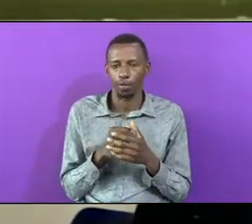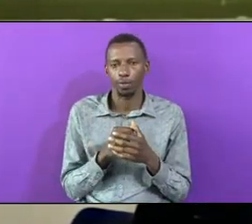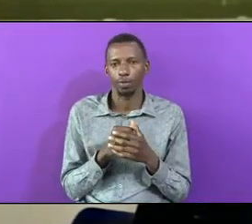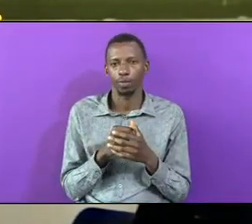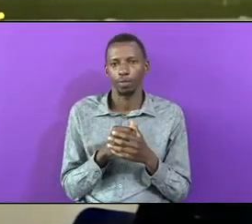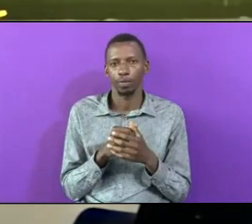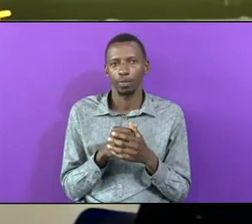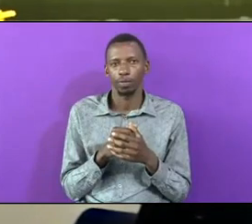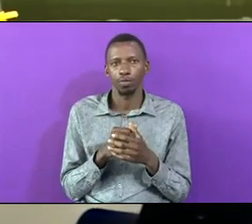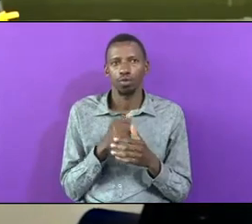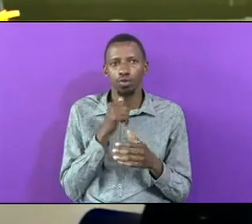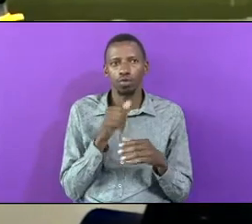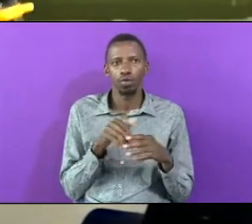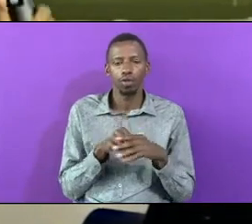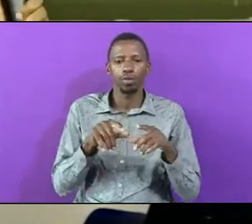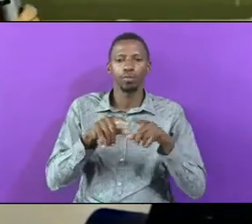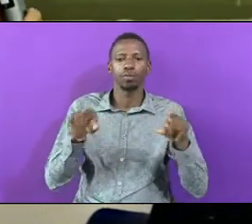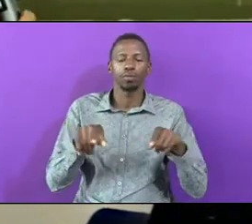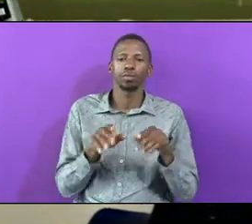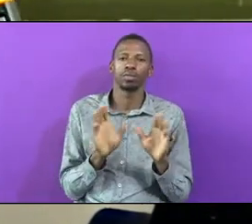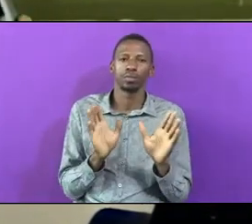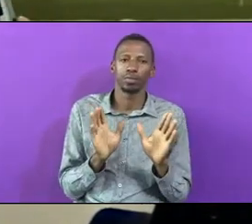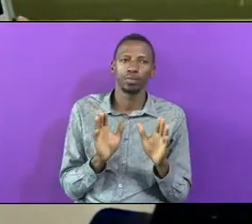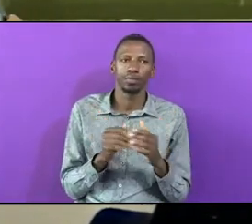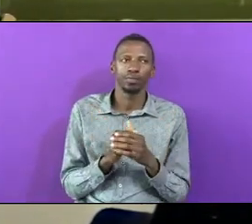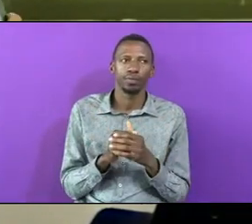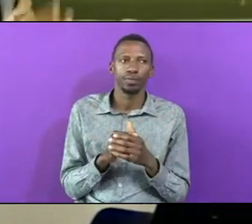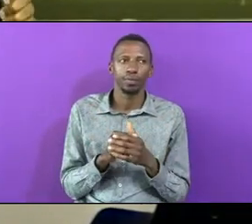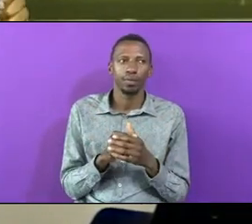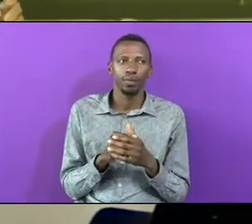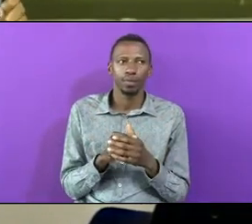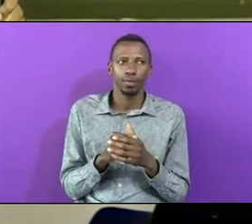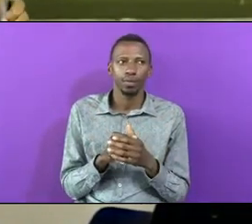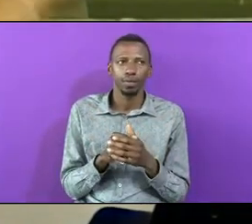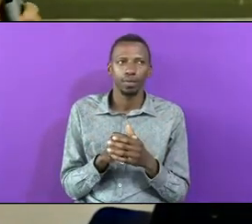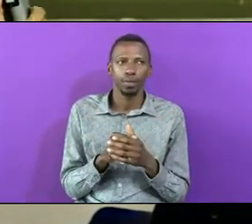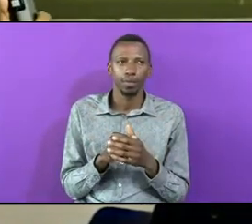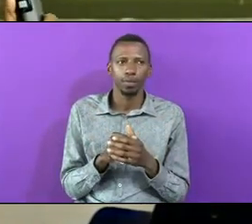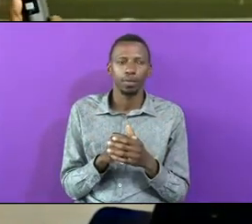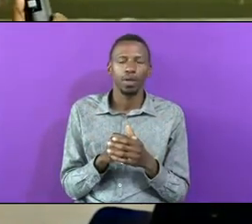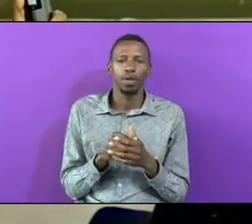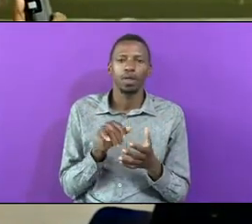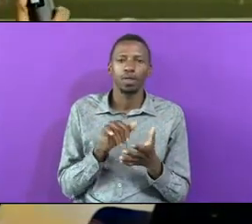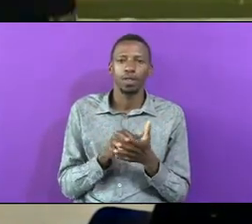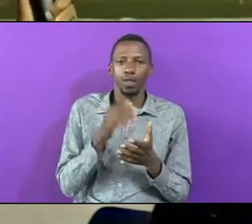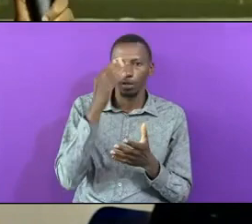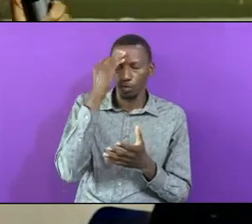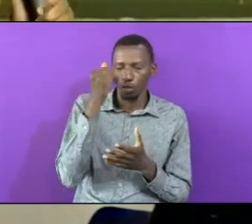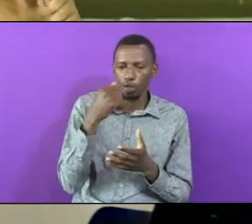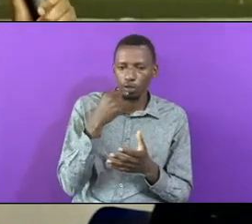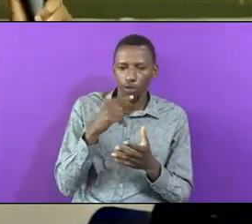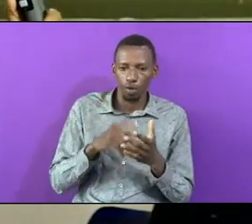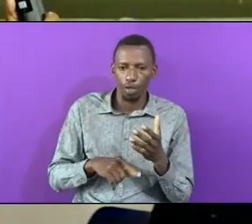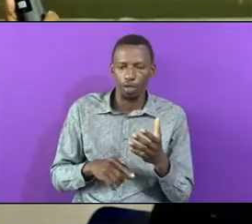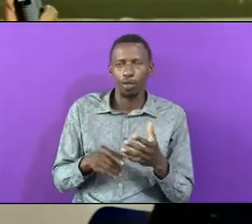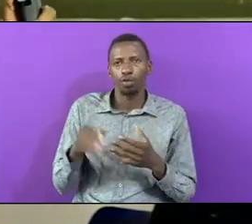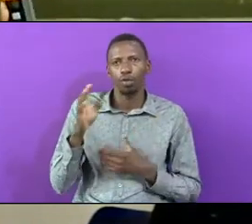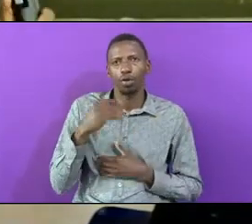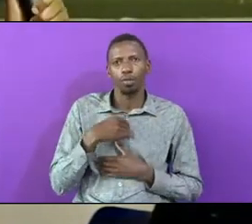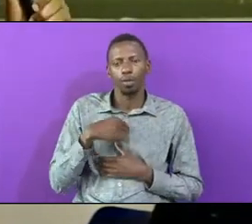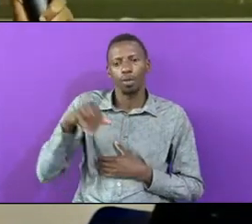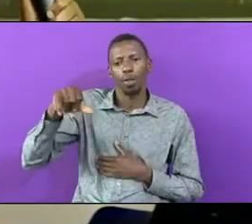Sugar That's Where You Tell God I Am Promiscuous I Am An Adulter